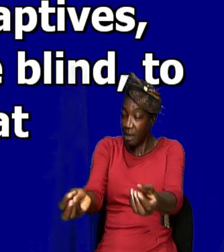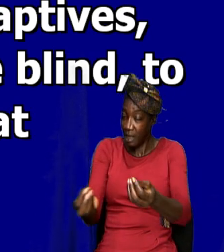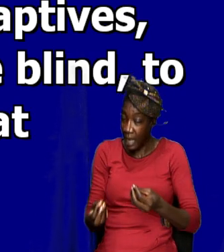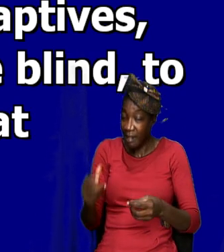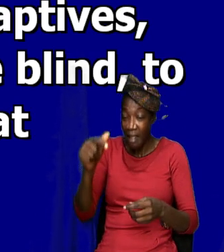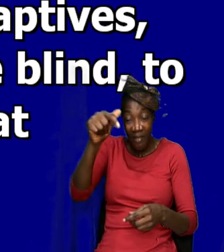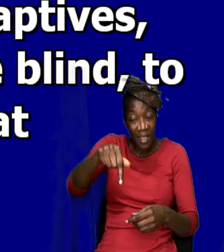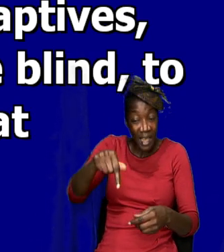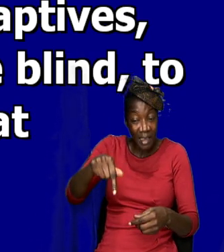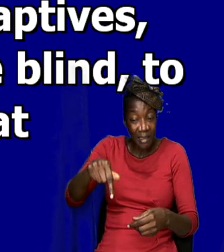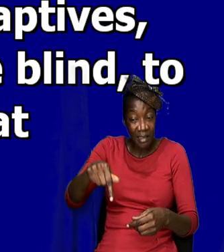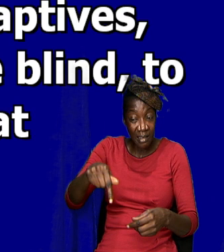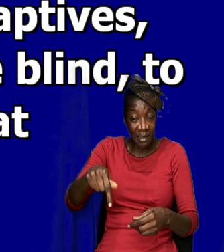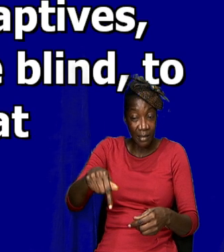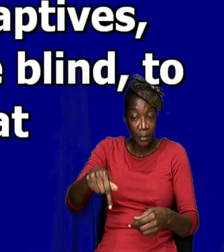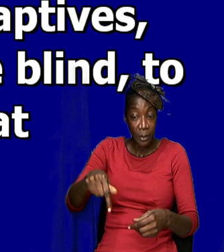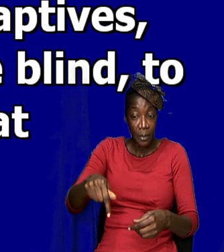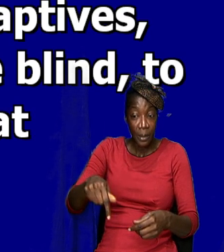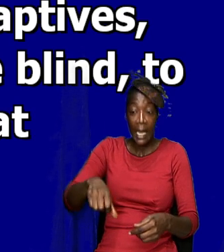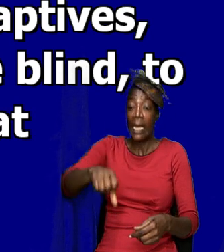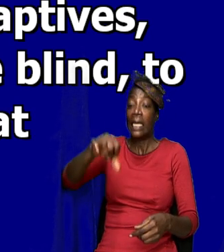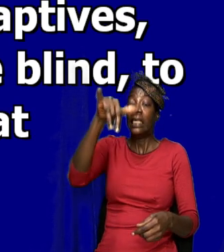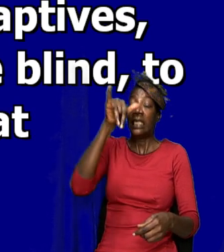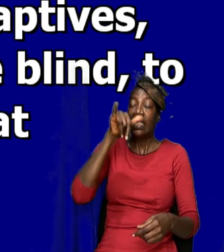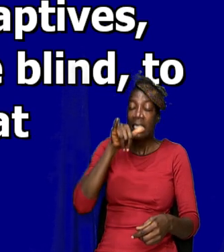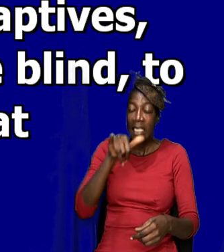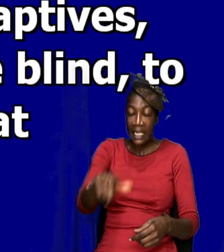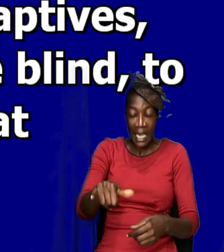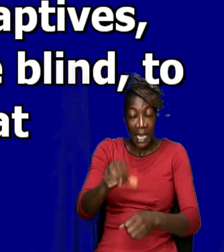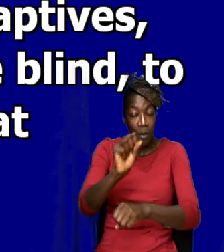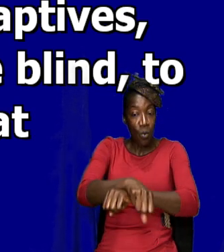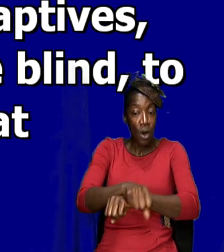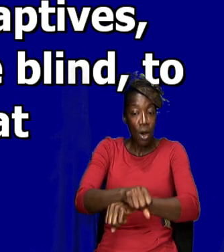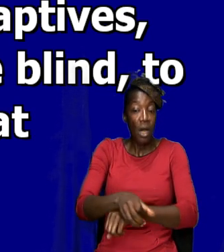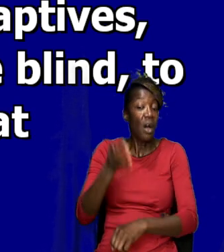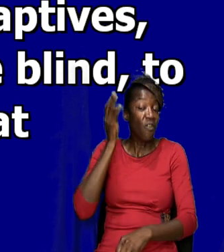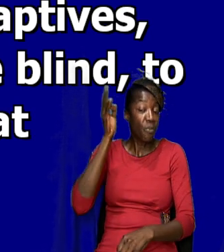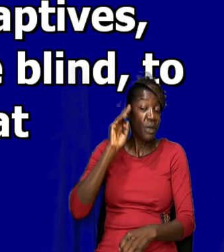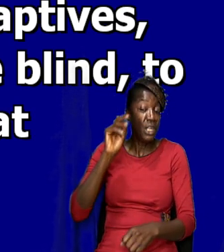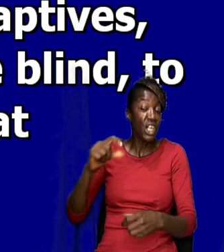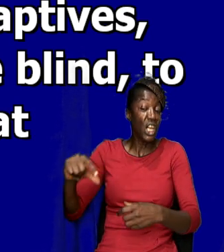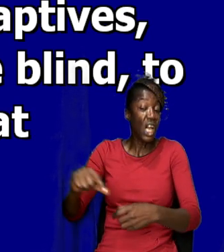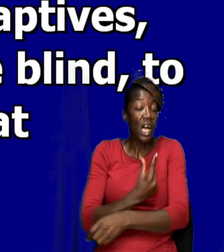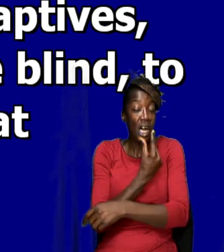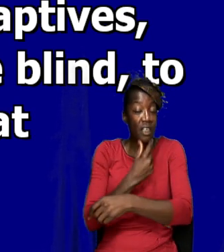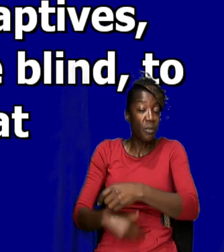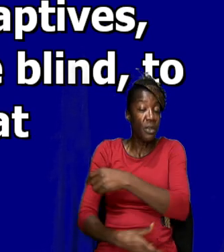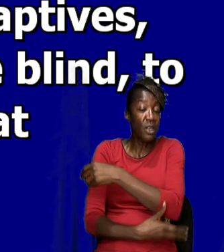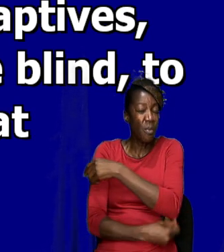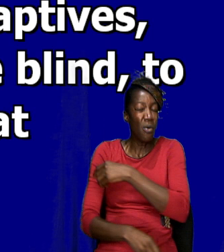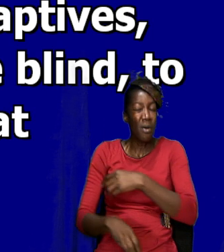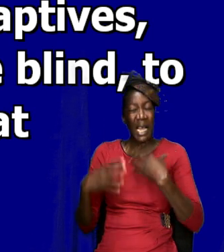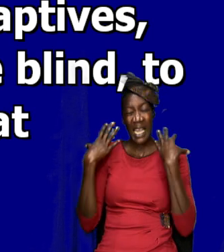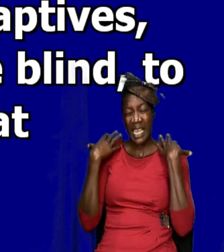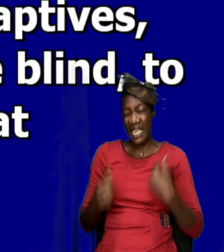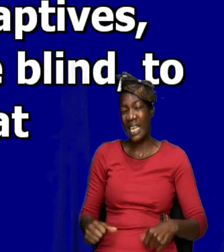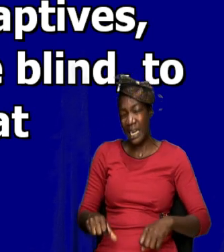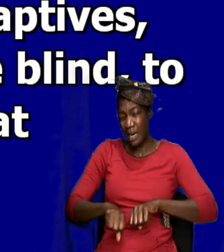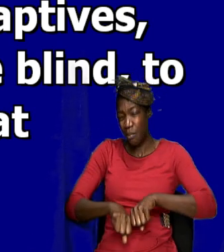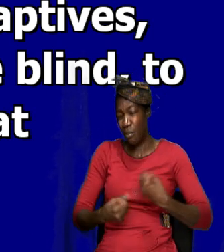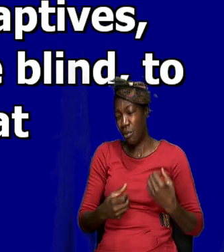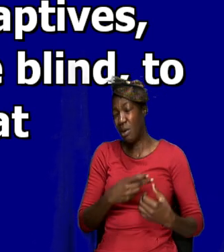this said mandate of preaching the gospel to the poor, of healing the broken hearted,